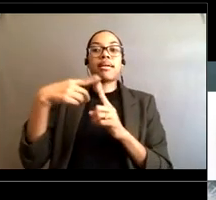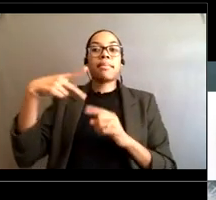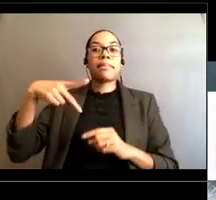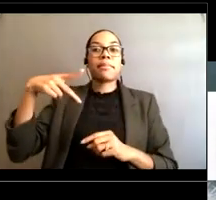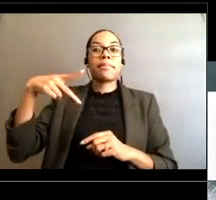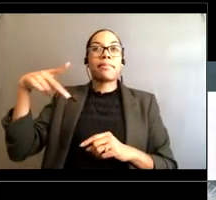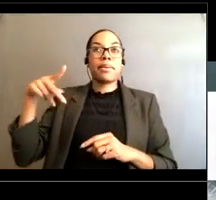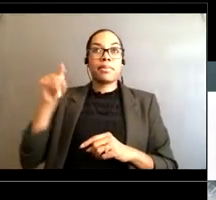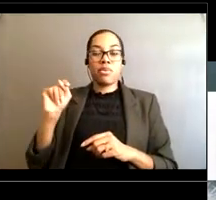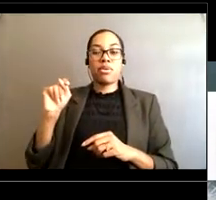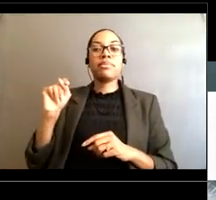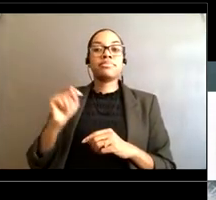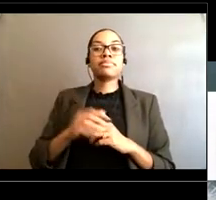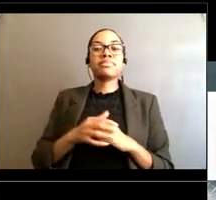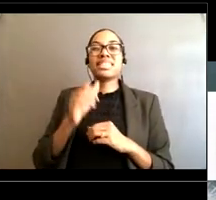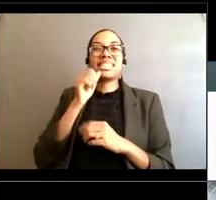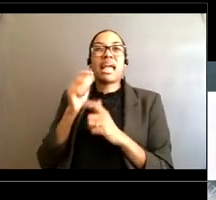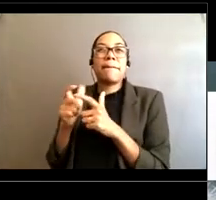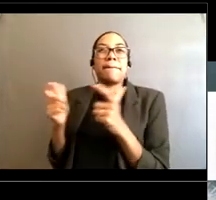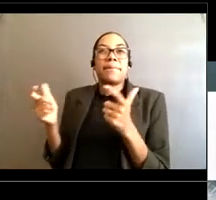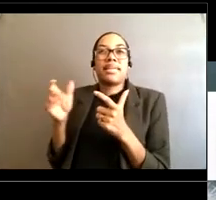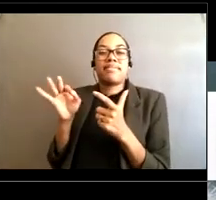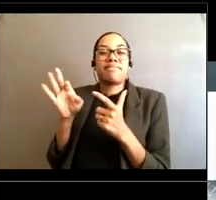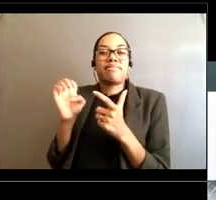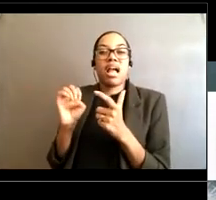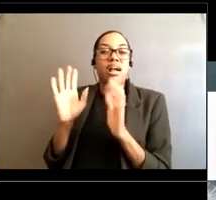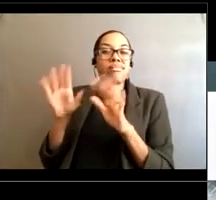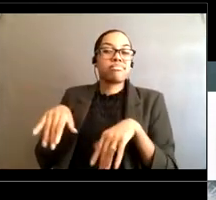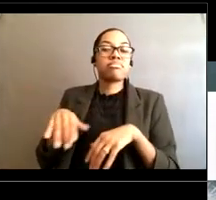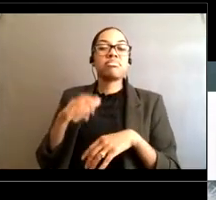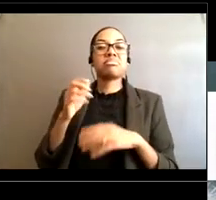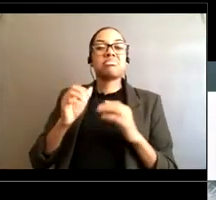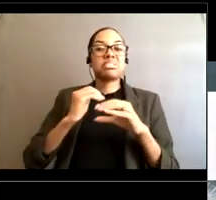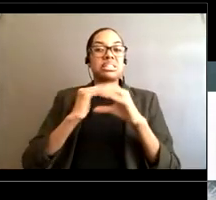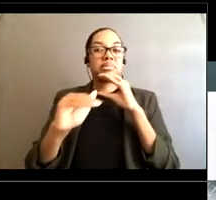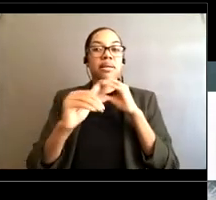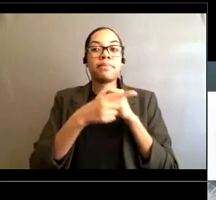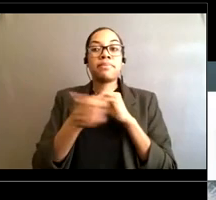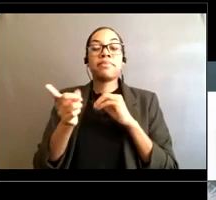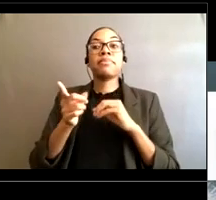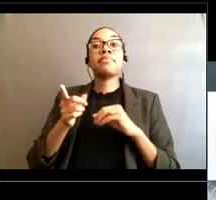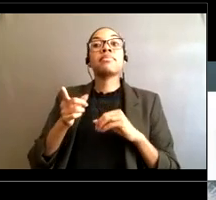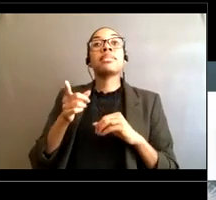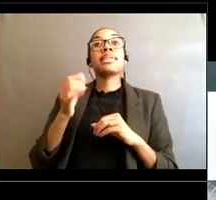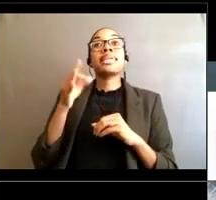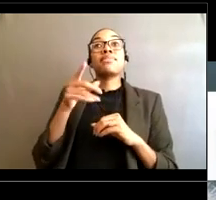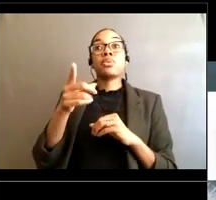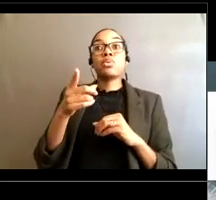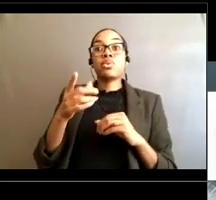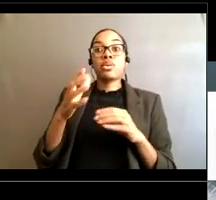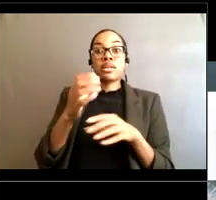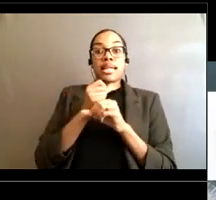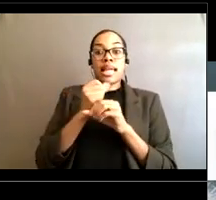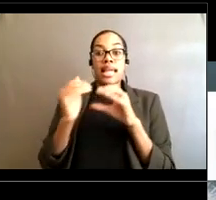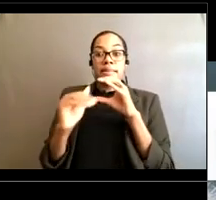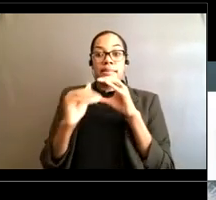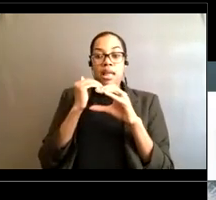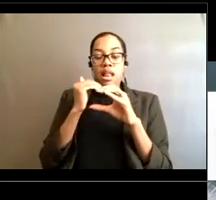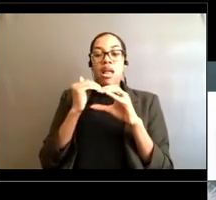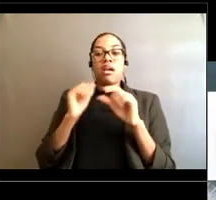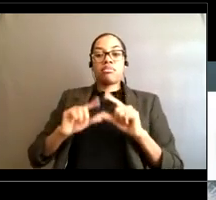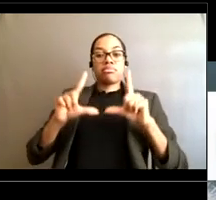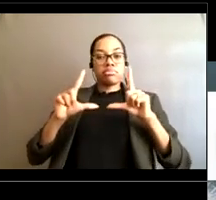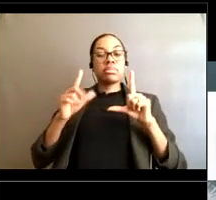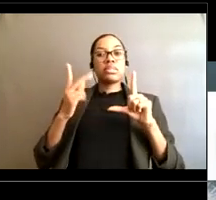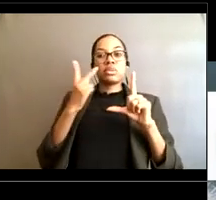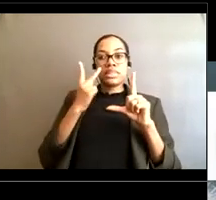And we also if you if you when you get that email from me And then email me back if you want a supplemental type